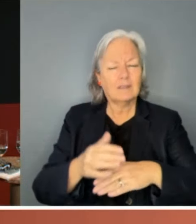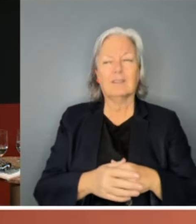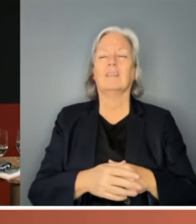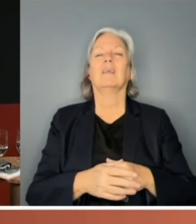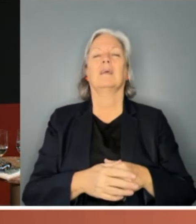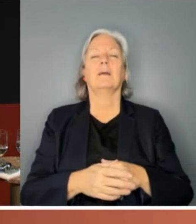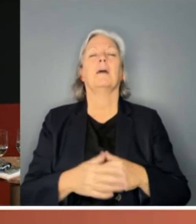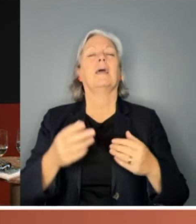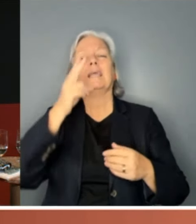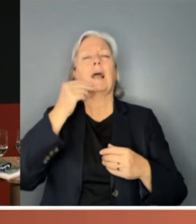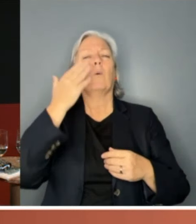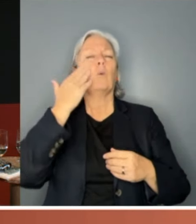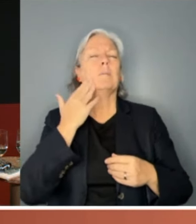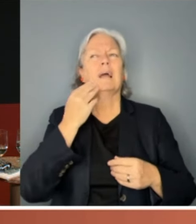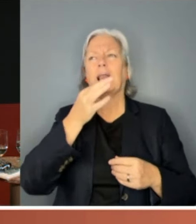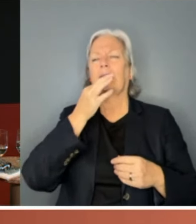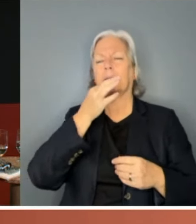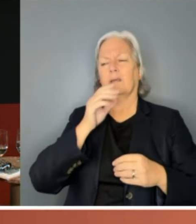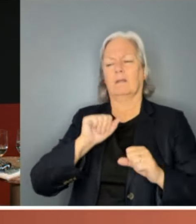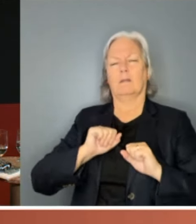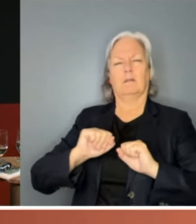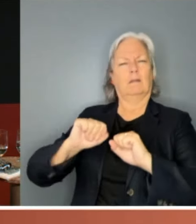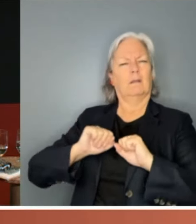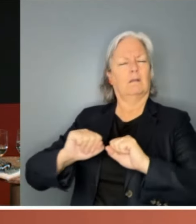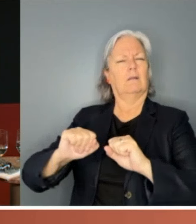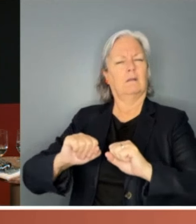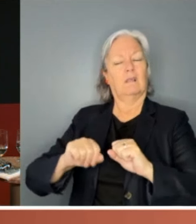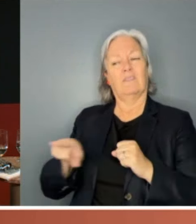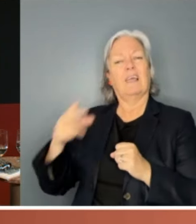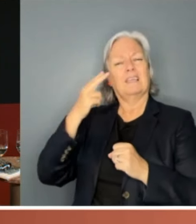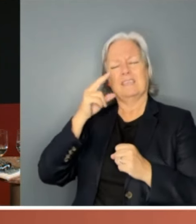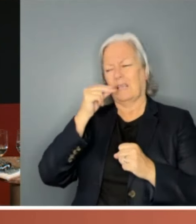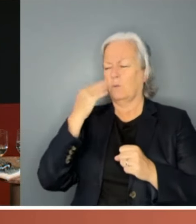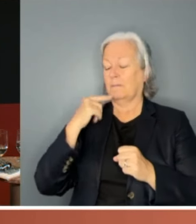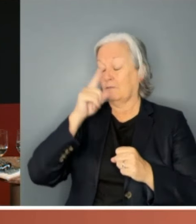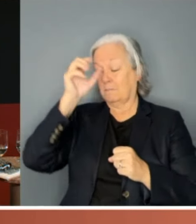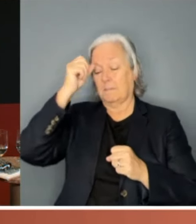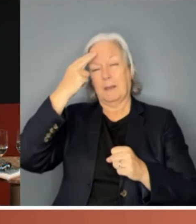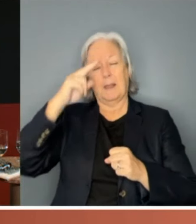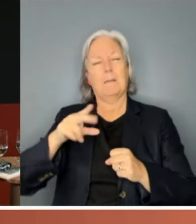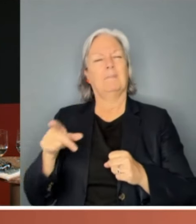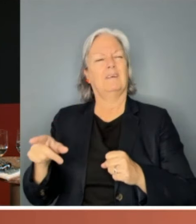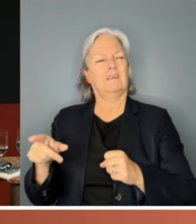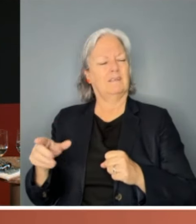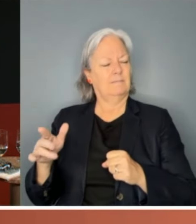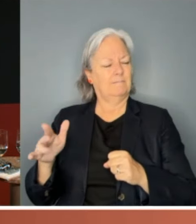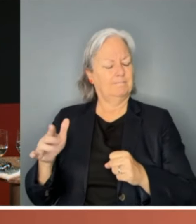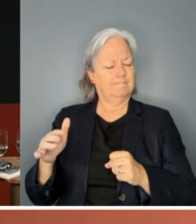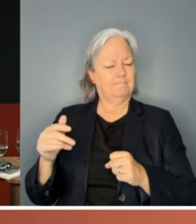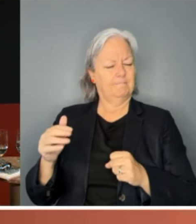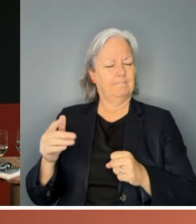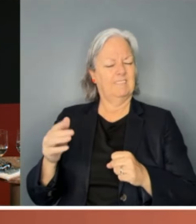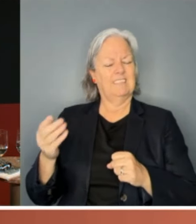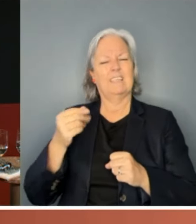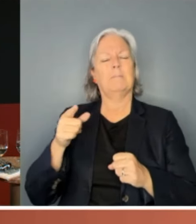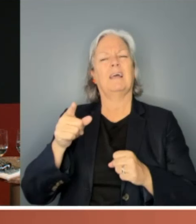women, immediately. And the young woman, I'm sorry, I can't recall her name, but she runs the Hilmer Network for Young Liberal